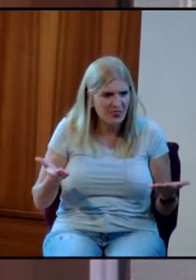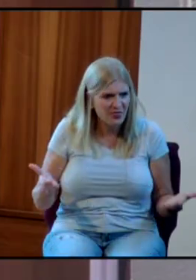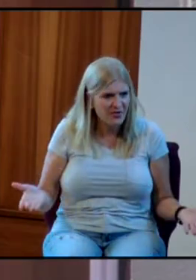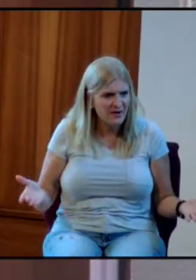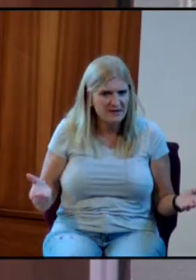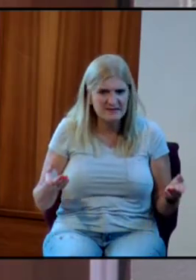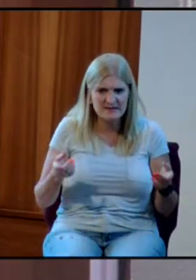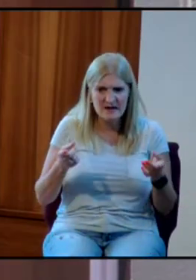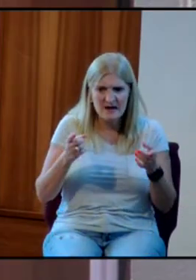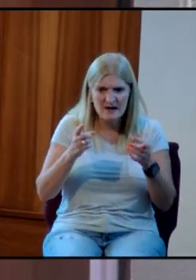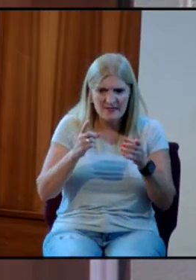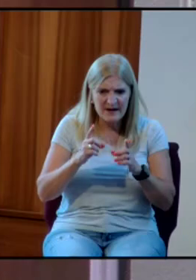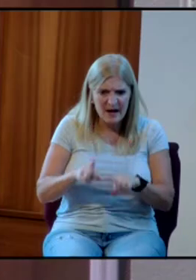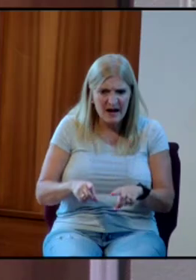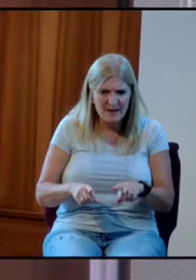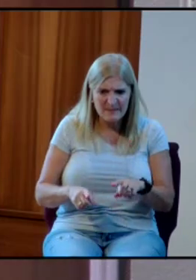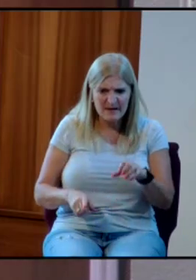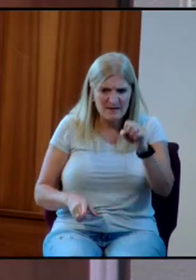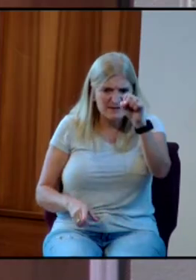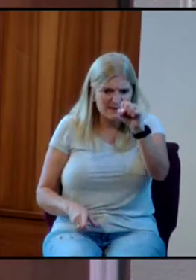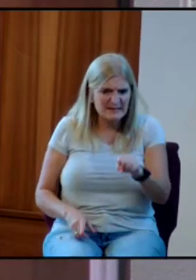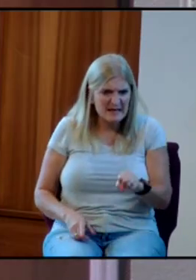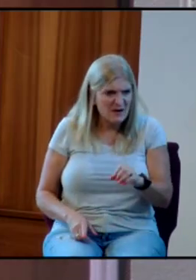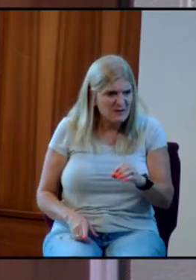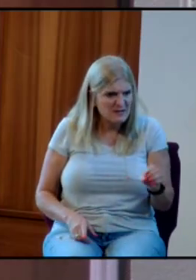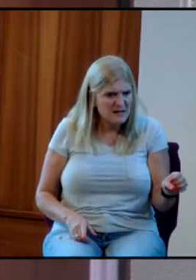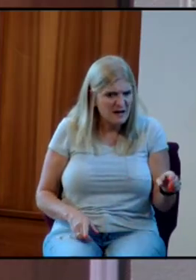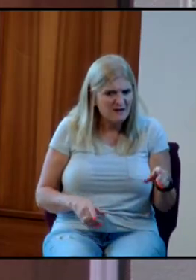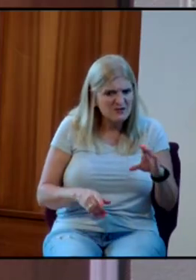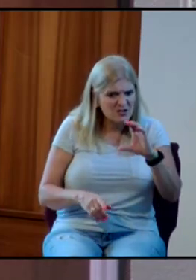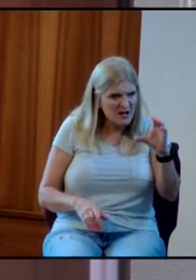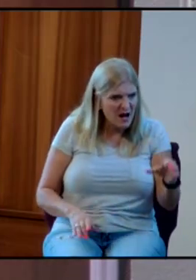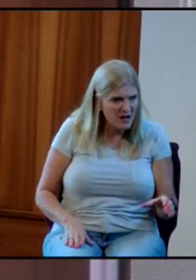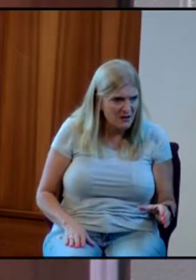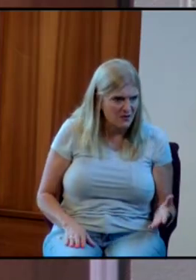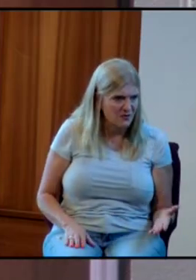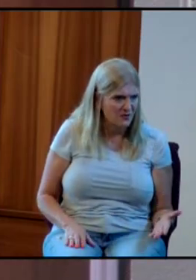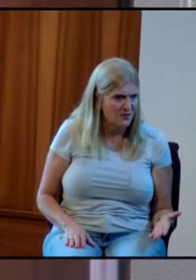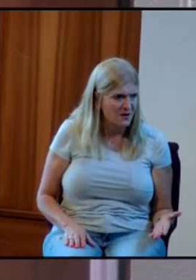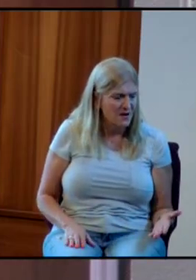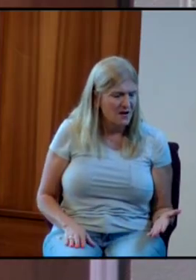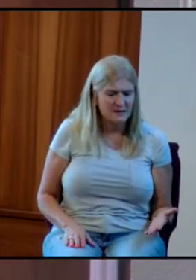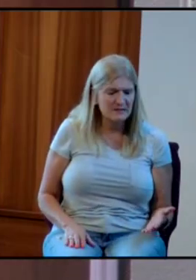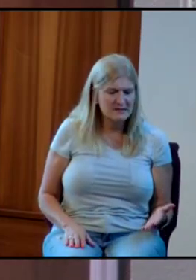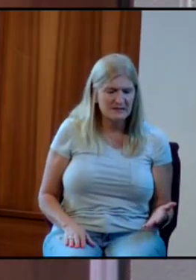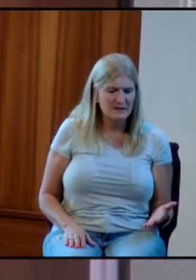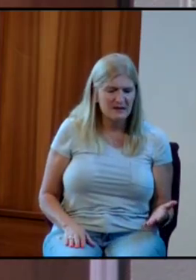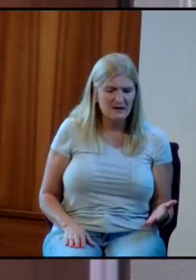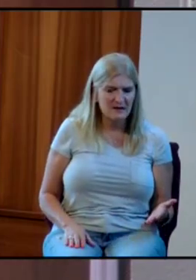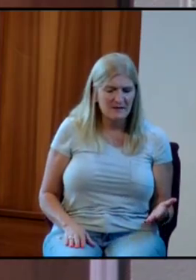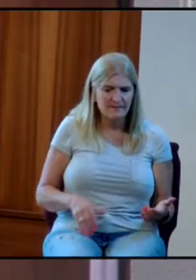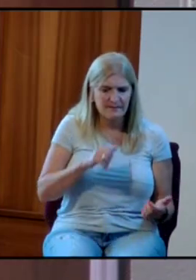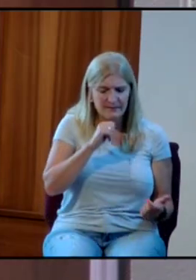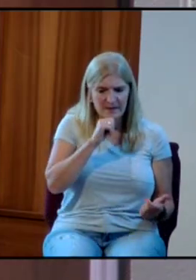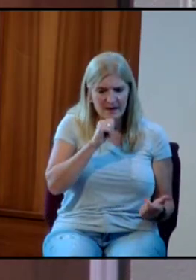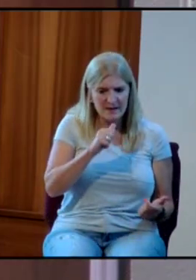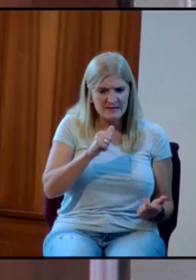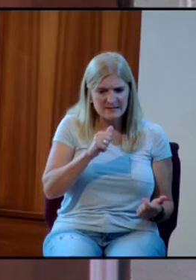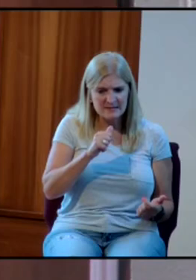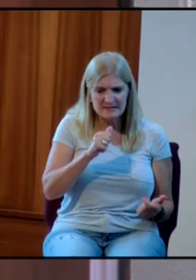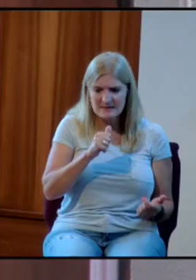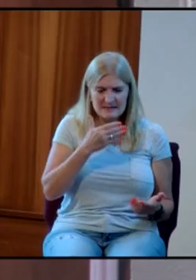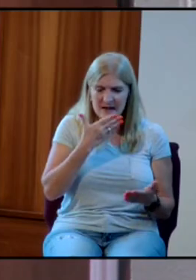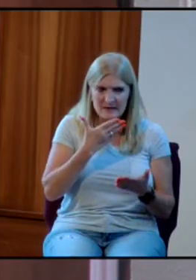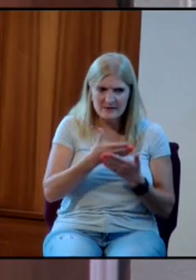the south side of Chicago. Church, it is a healthy thing to believe that we must all give an account